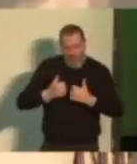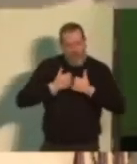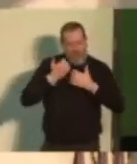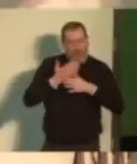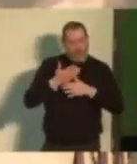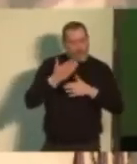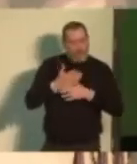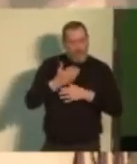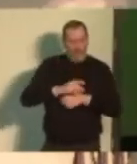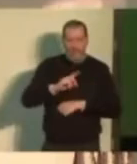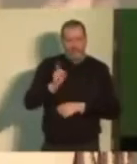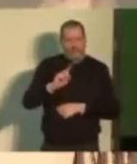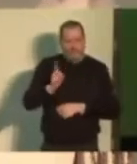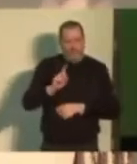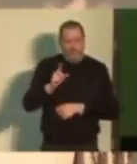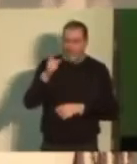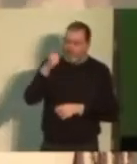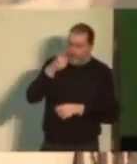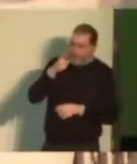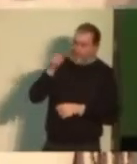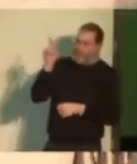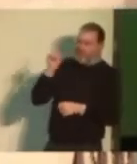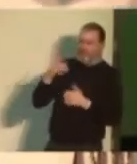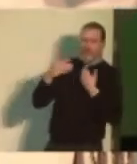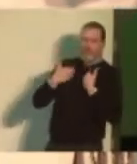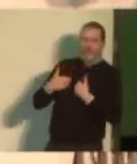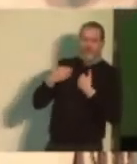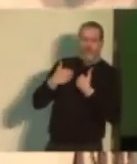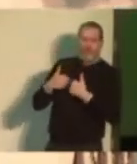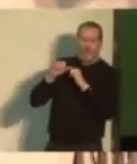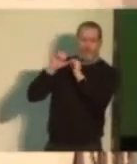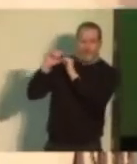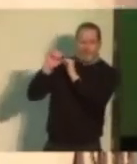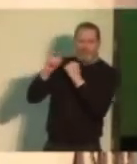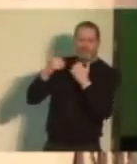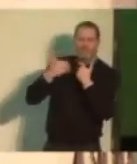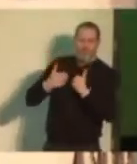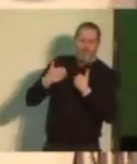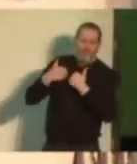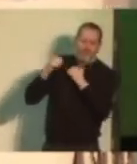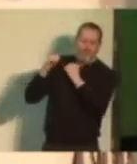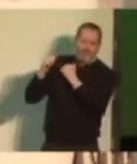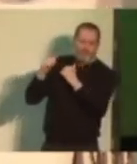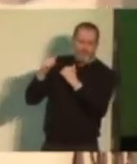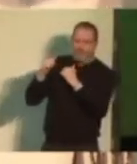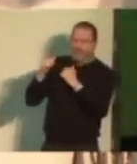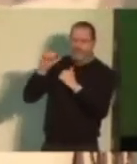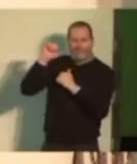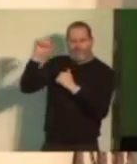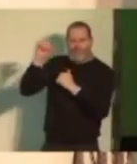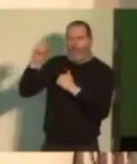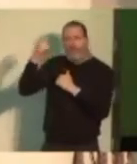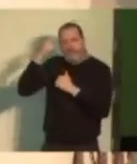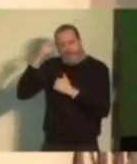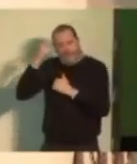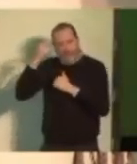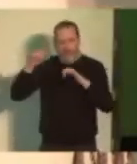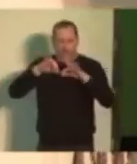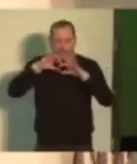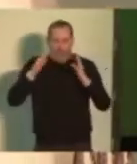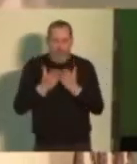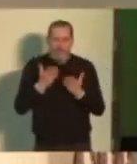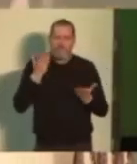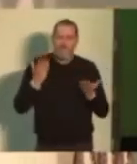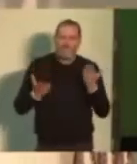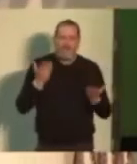on these oligogues and our job is to imagine a world of justice. It is not